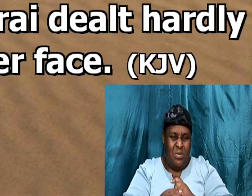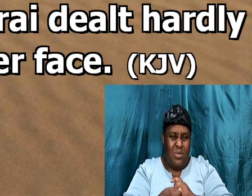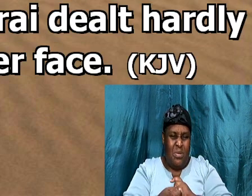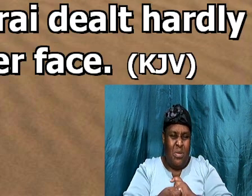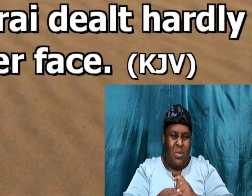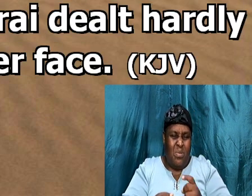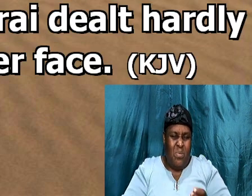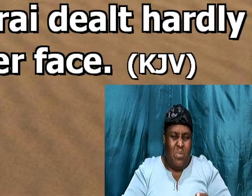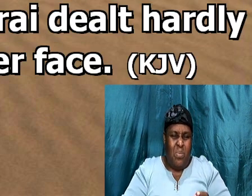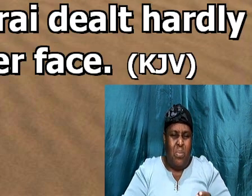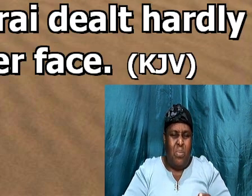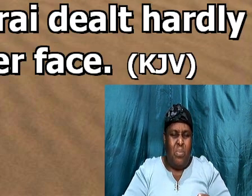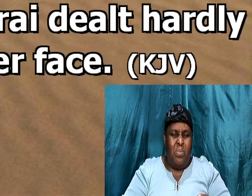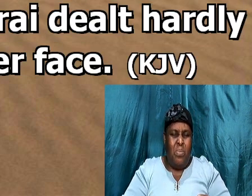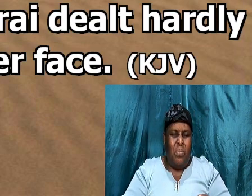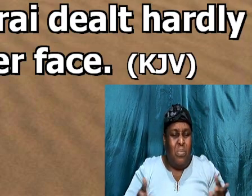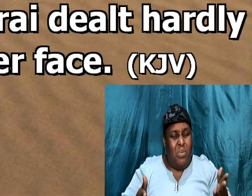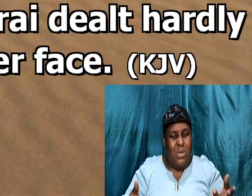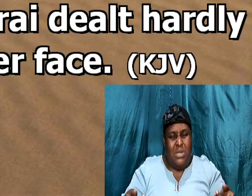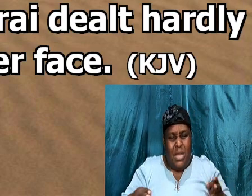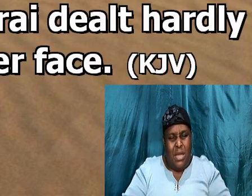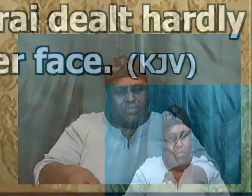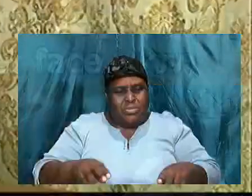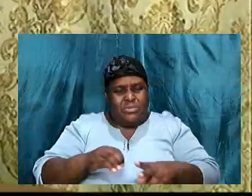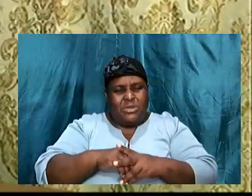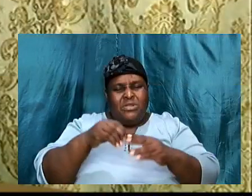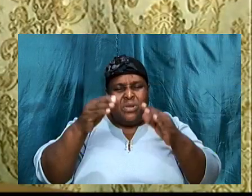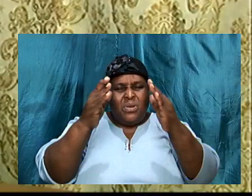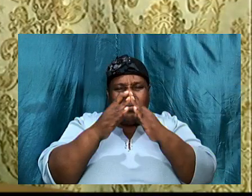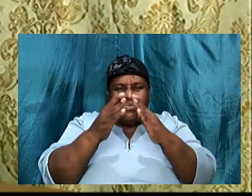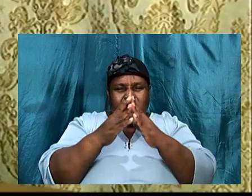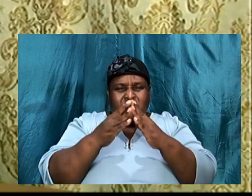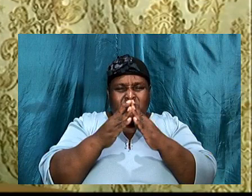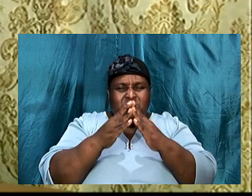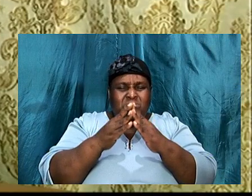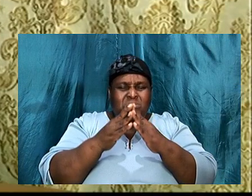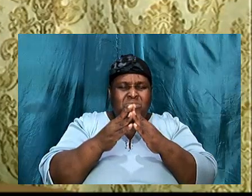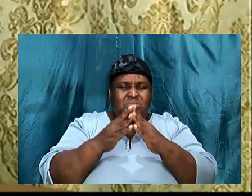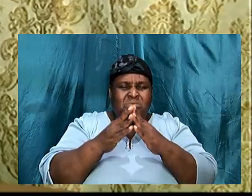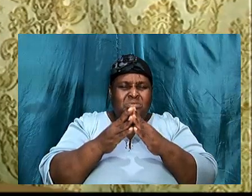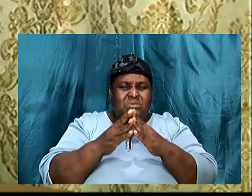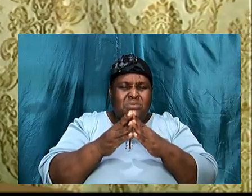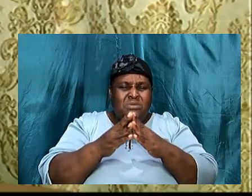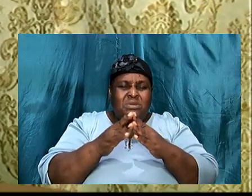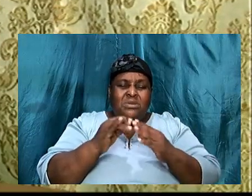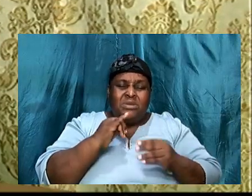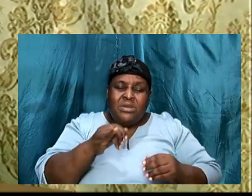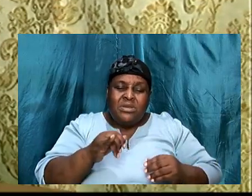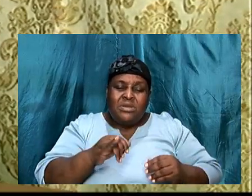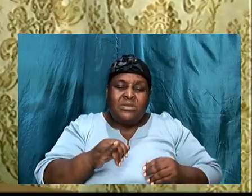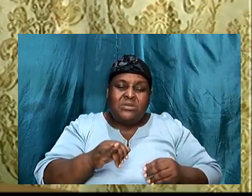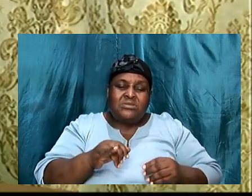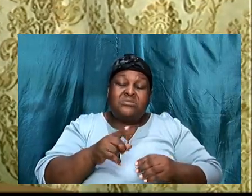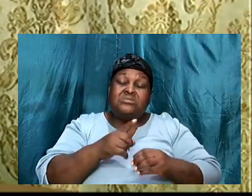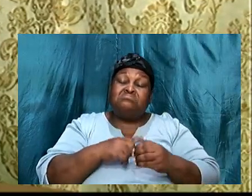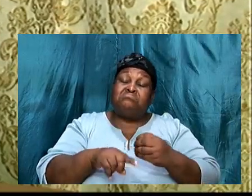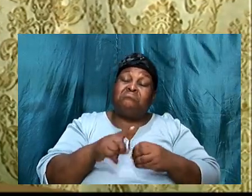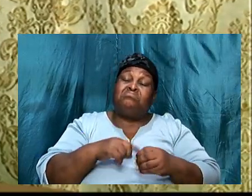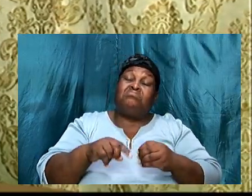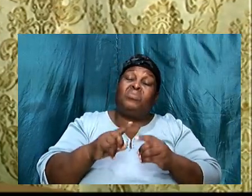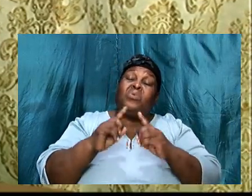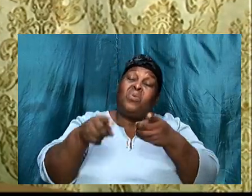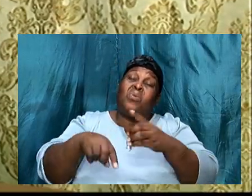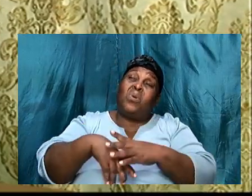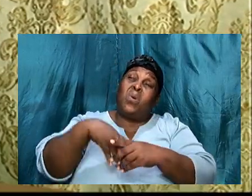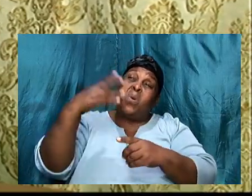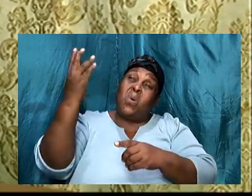was a direct result, of going, outside